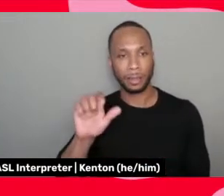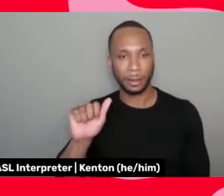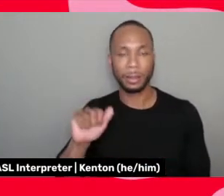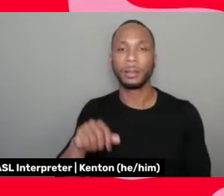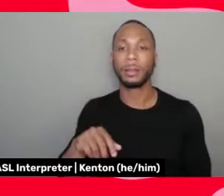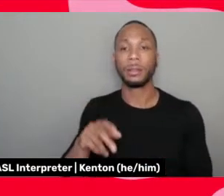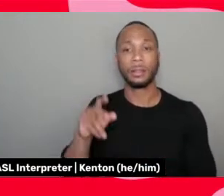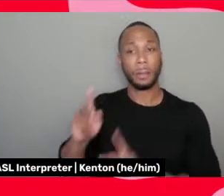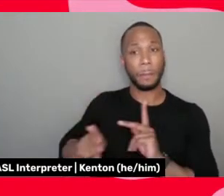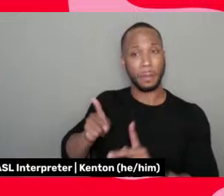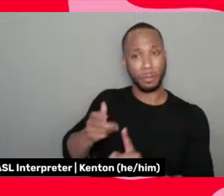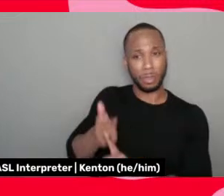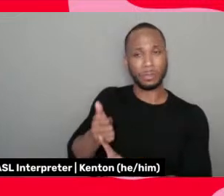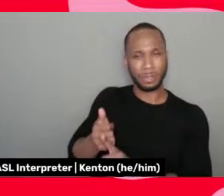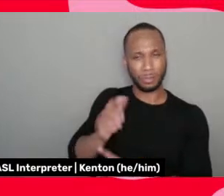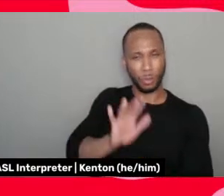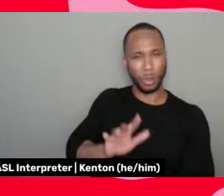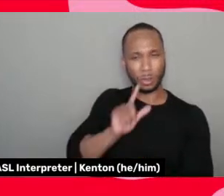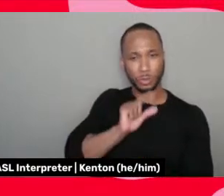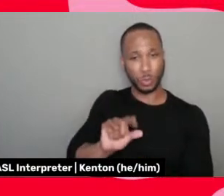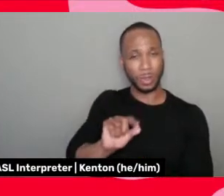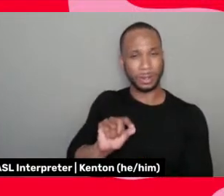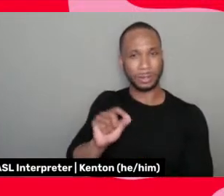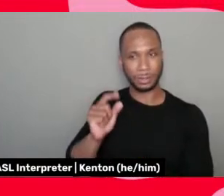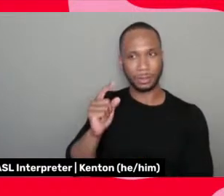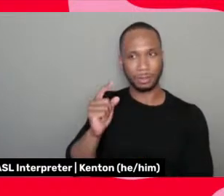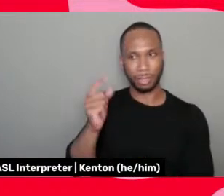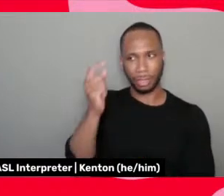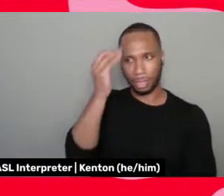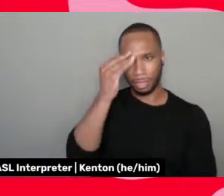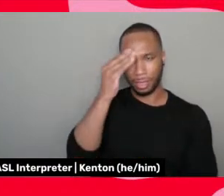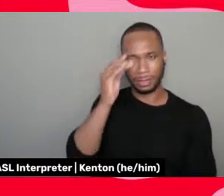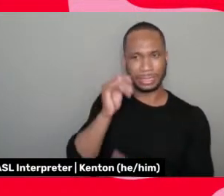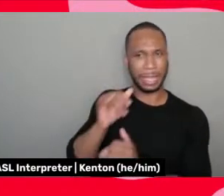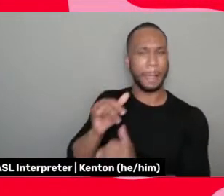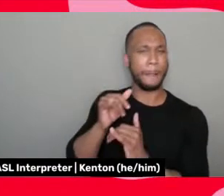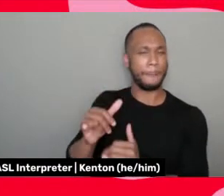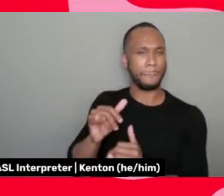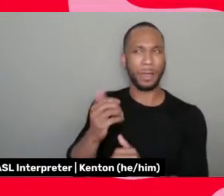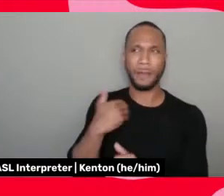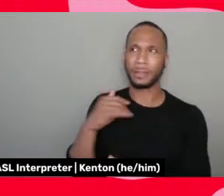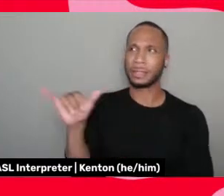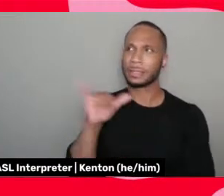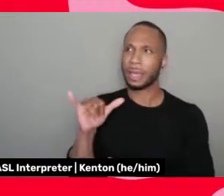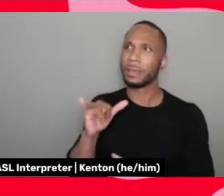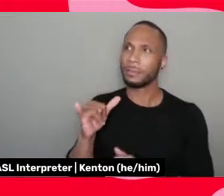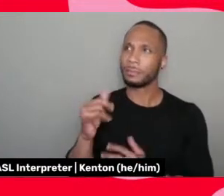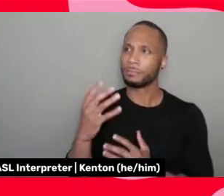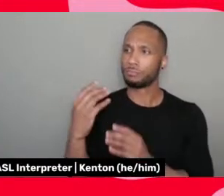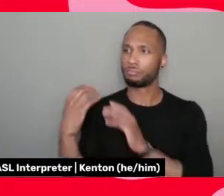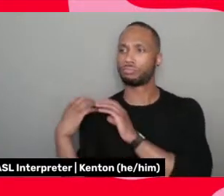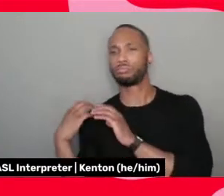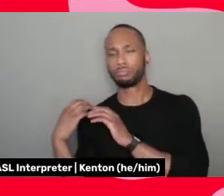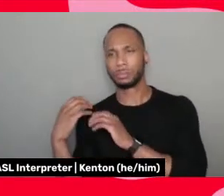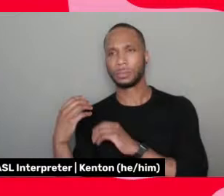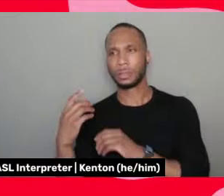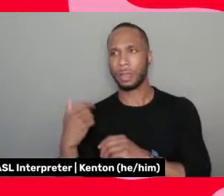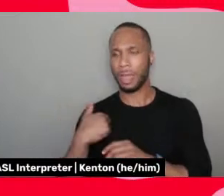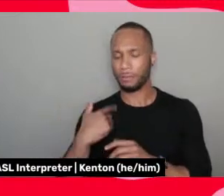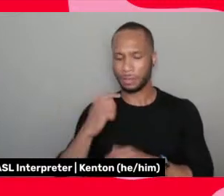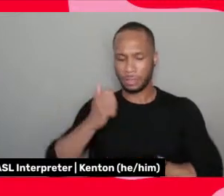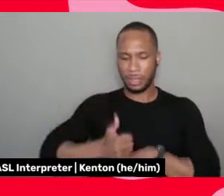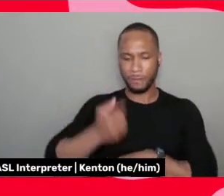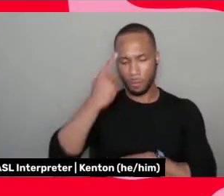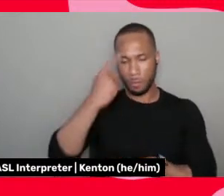their twenties to think the same way that I do, or have the same mandate that I've put on myself to make sure that I'm